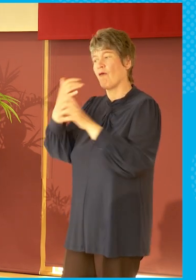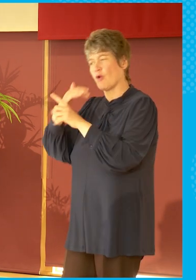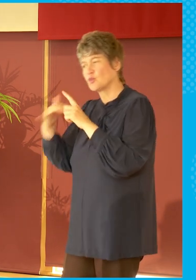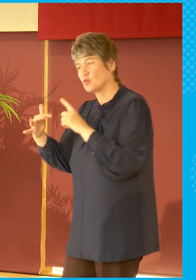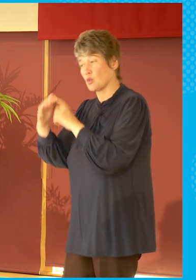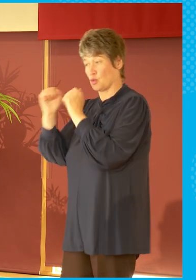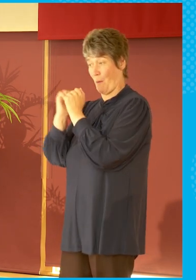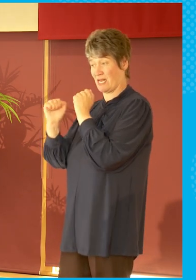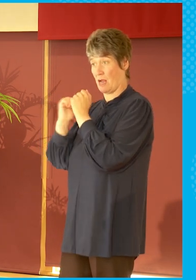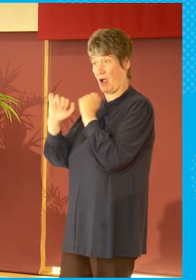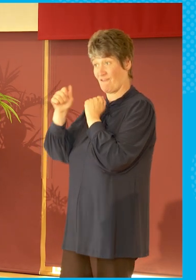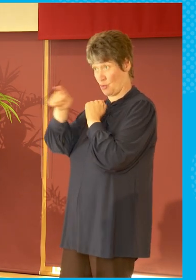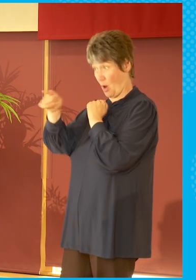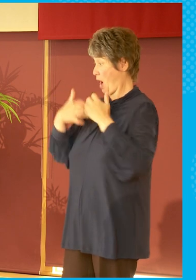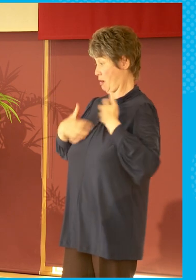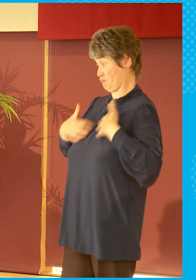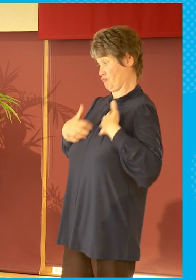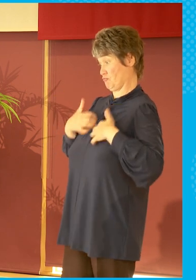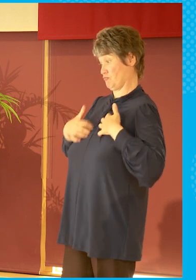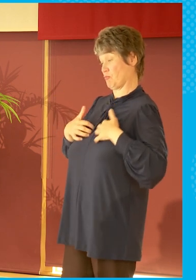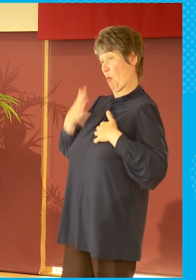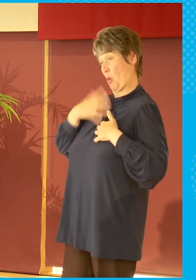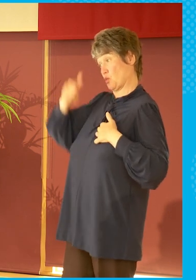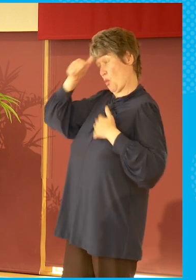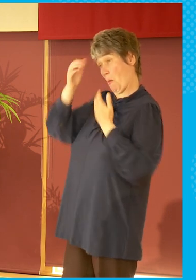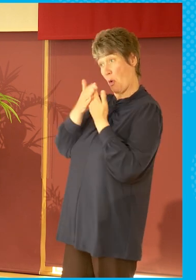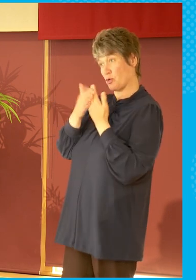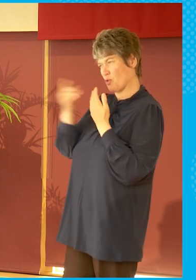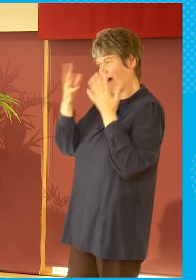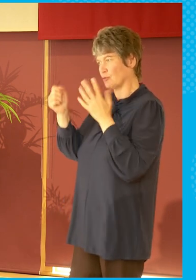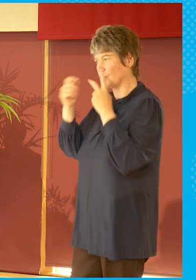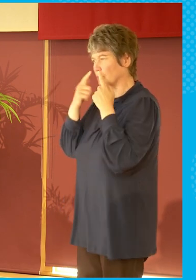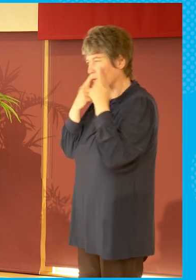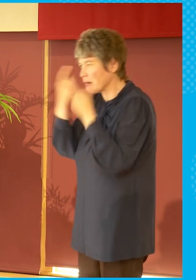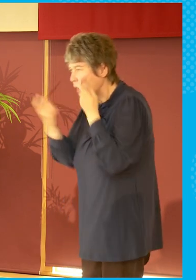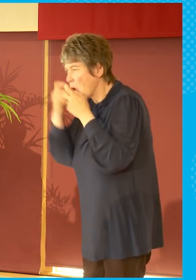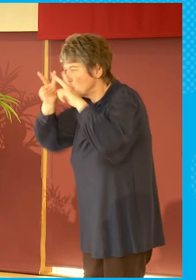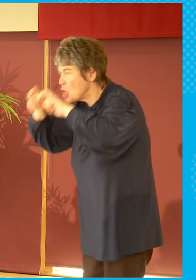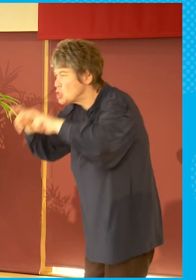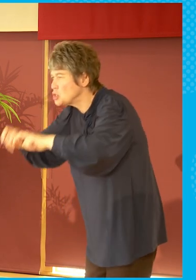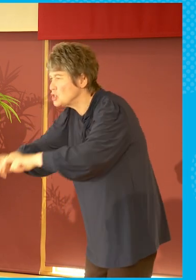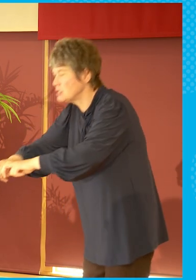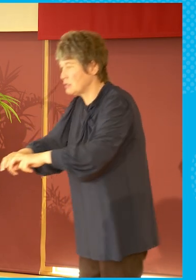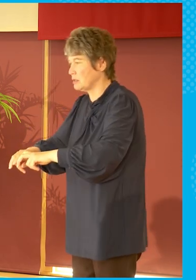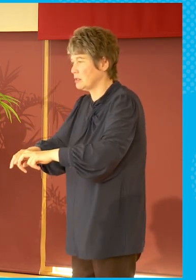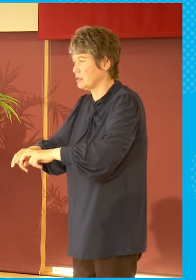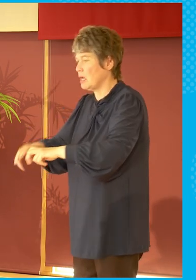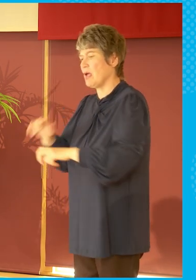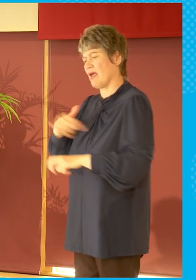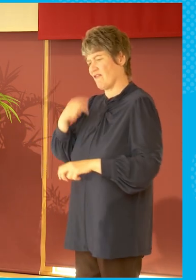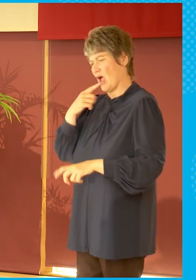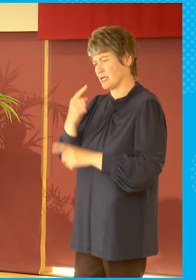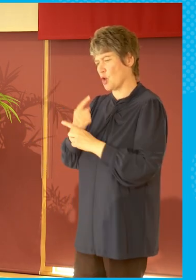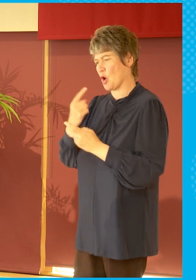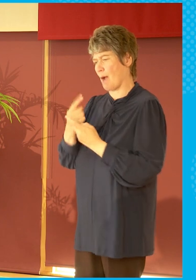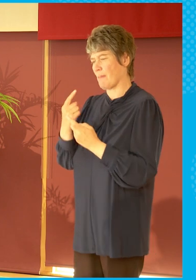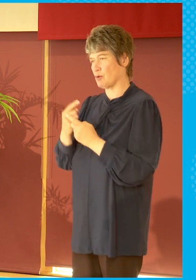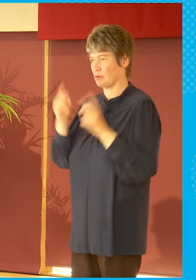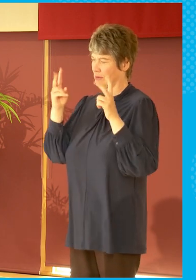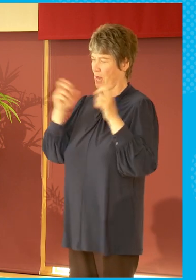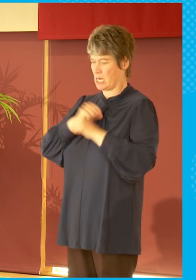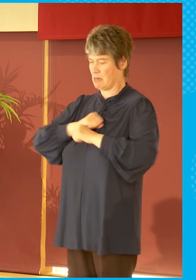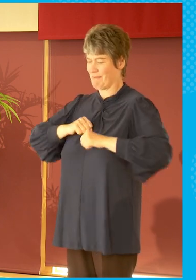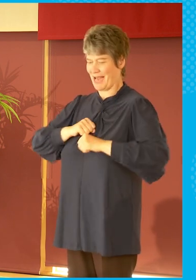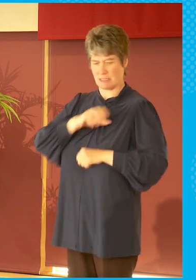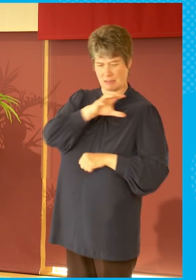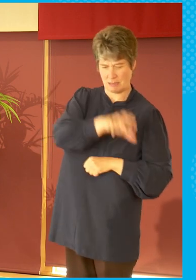that if you're interested, interested in it. And when I talk about when I talk about spaces, what I'm meaning is we all